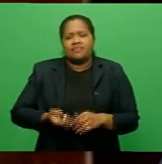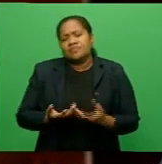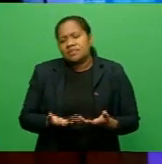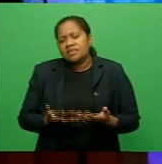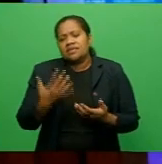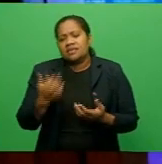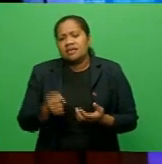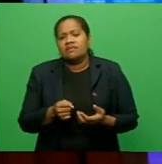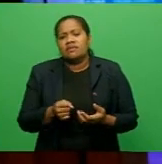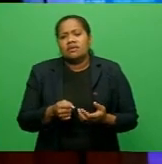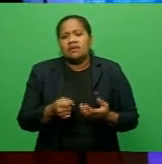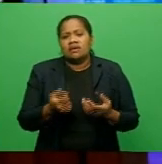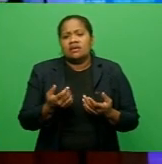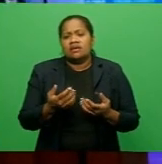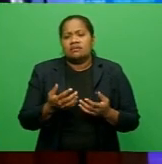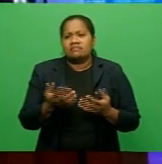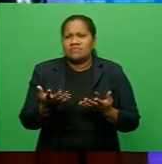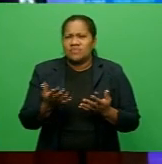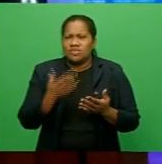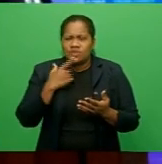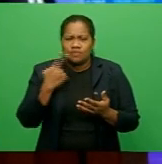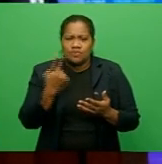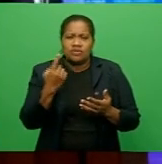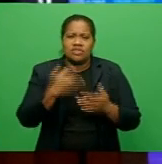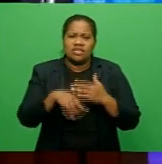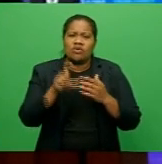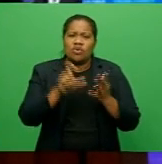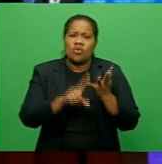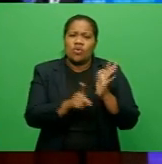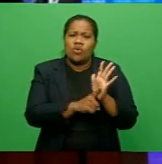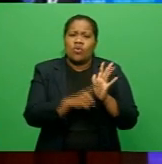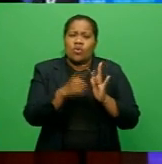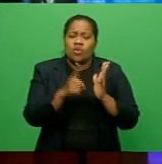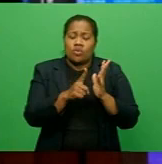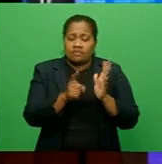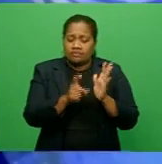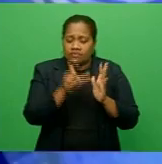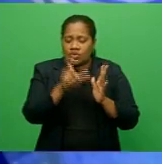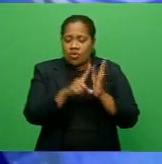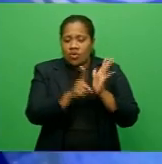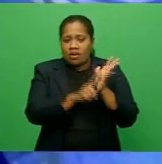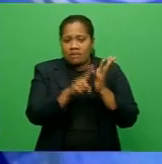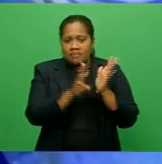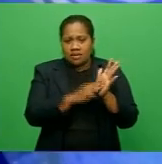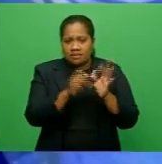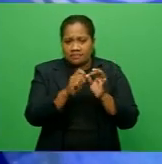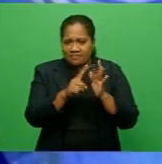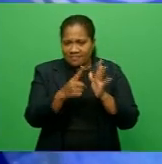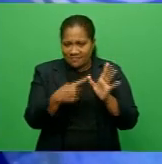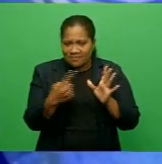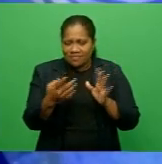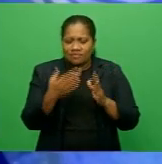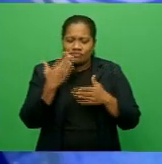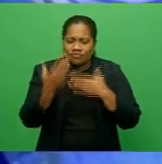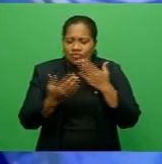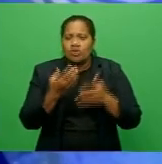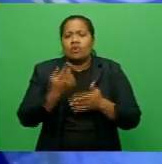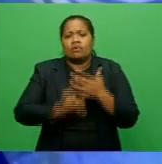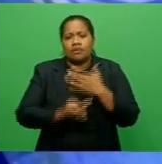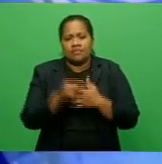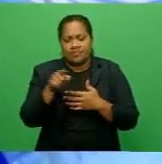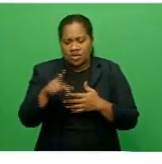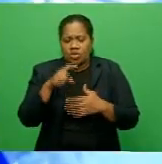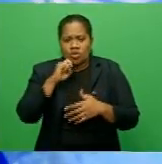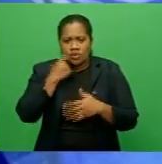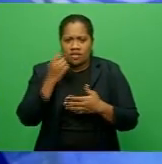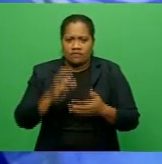University Wednesday that human-caused greenhouse gas emissions are to blame and policies have yet to rise to the challenge.